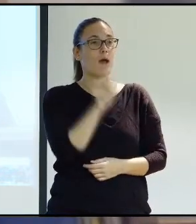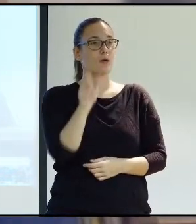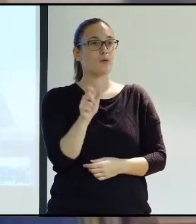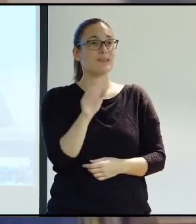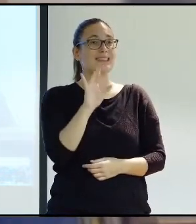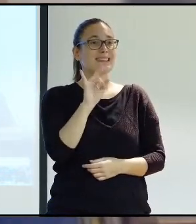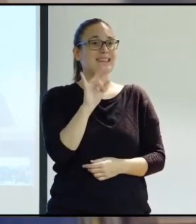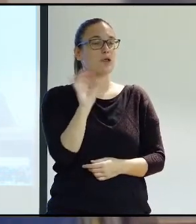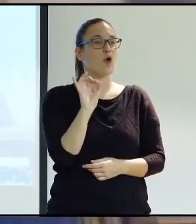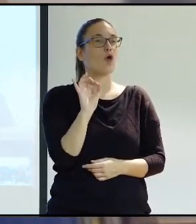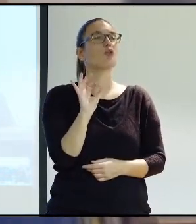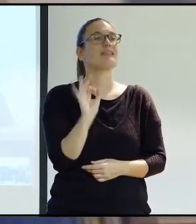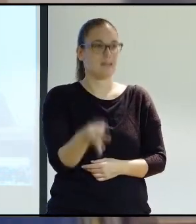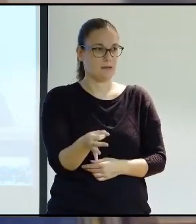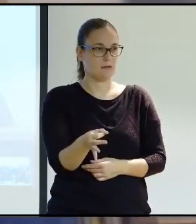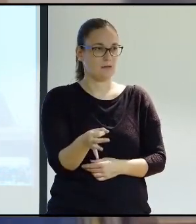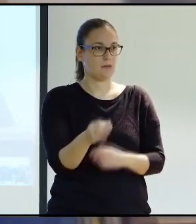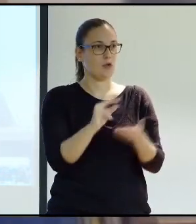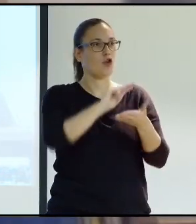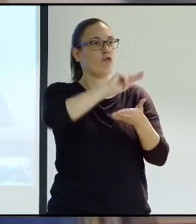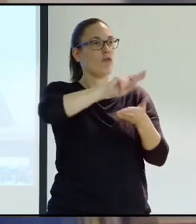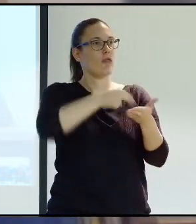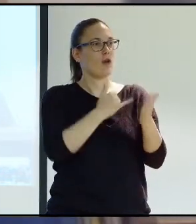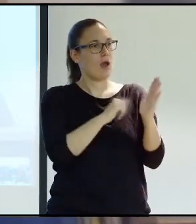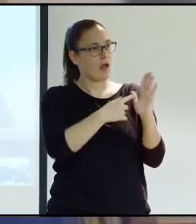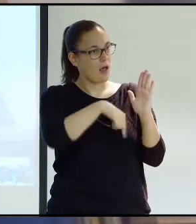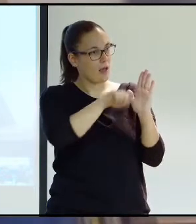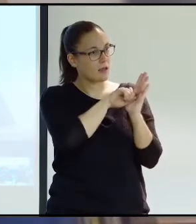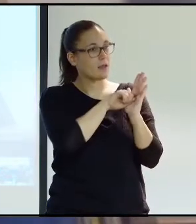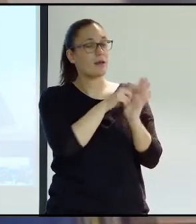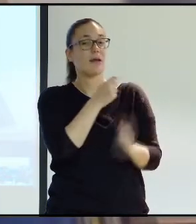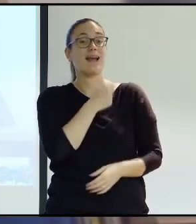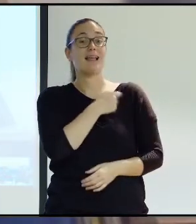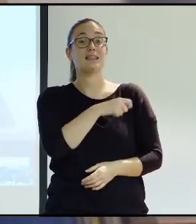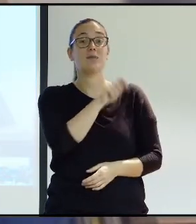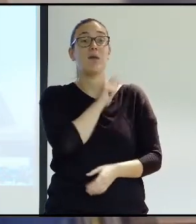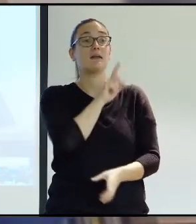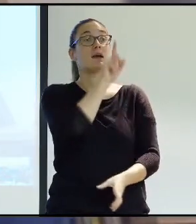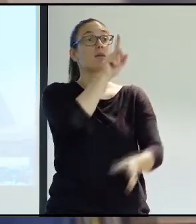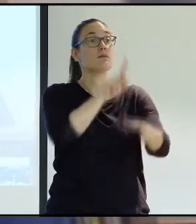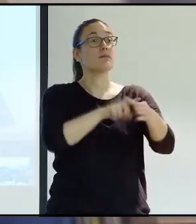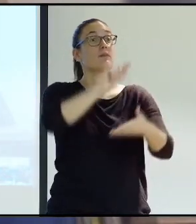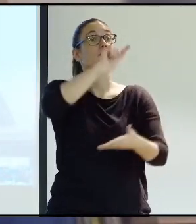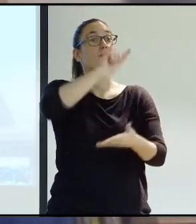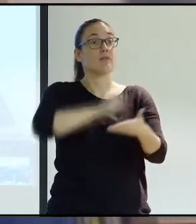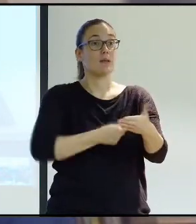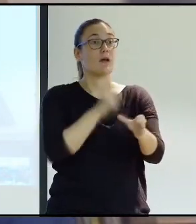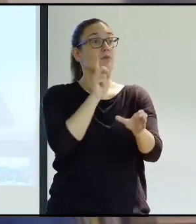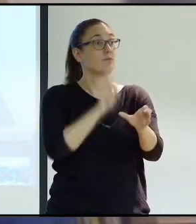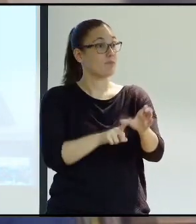people with functional diversity and to make it possible for them to exercise their human rights.